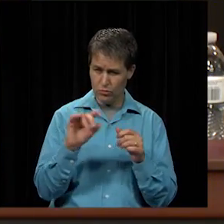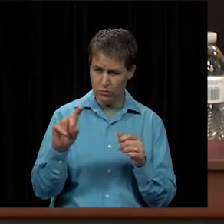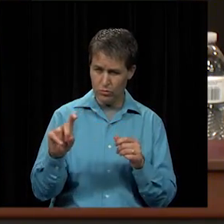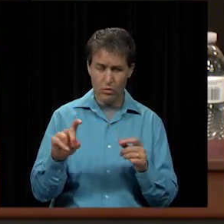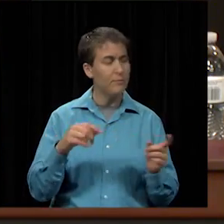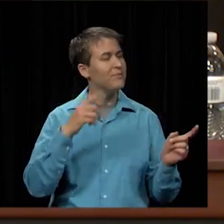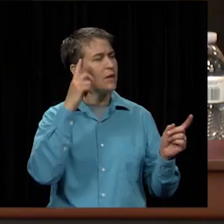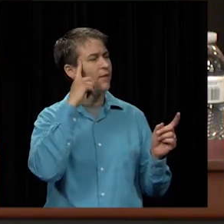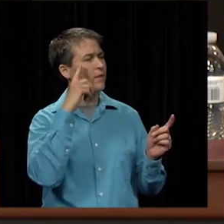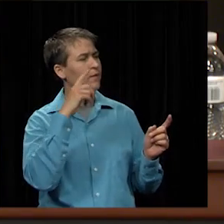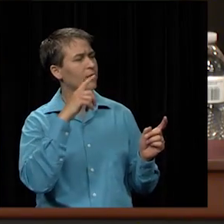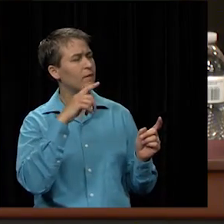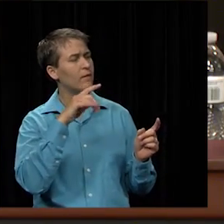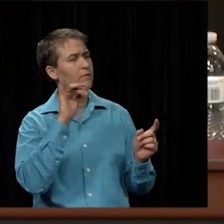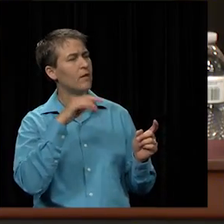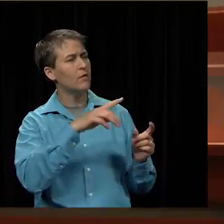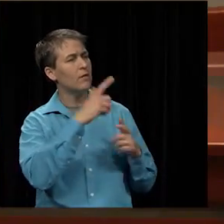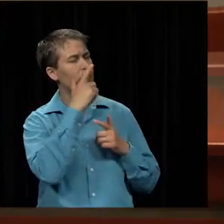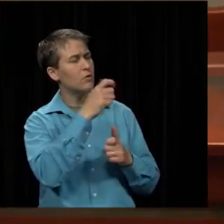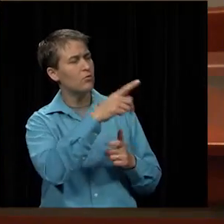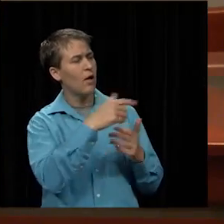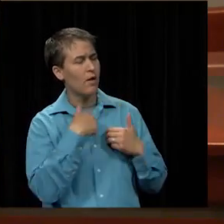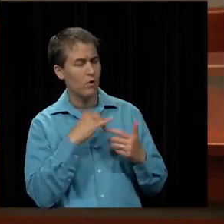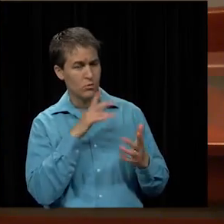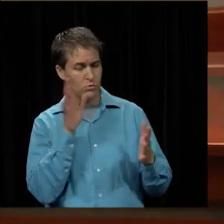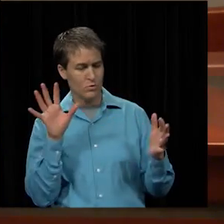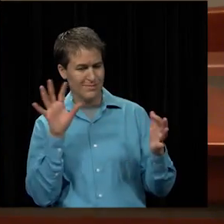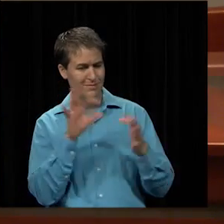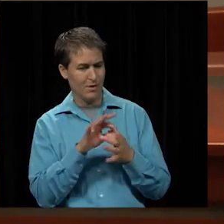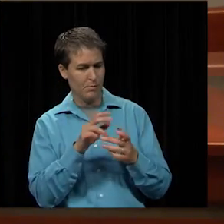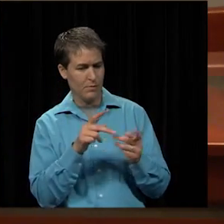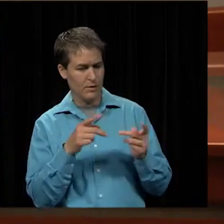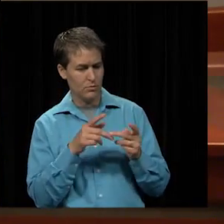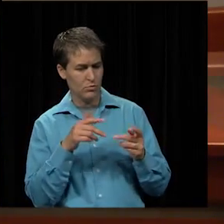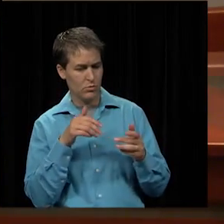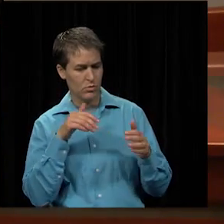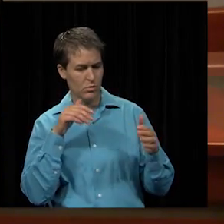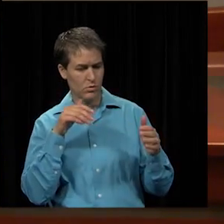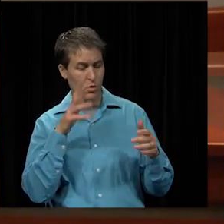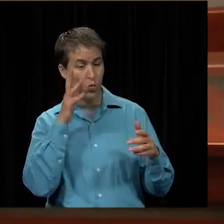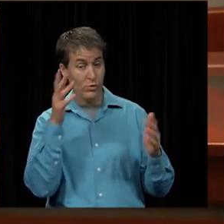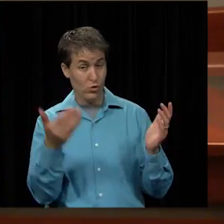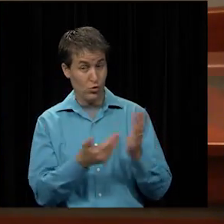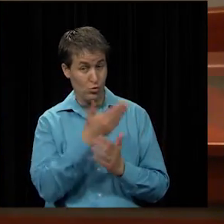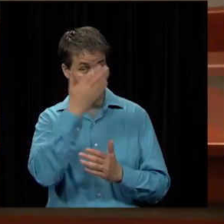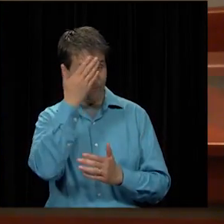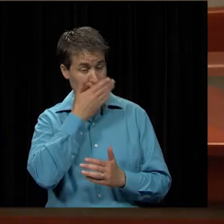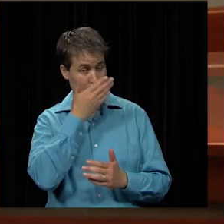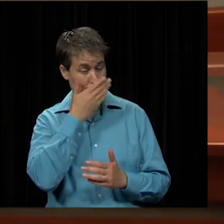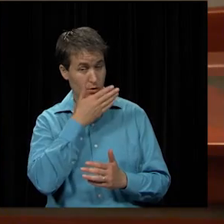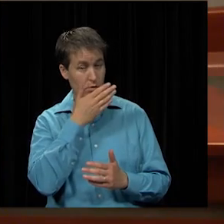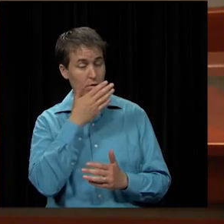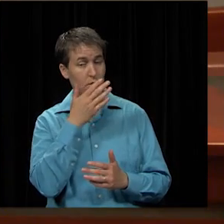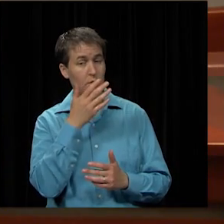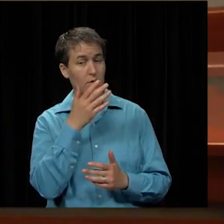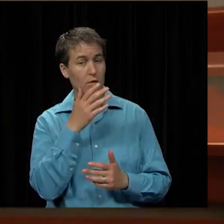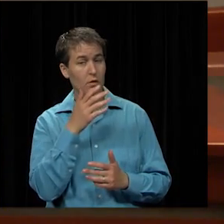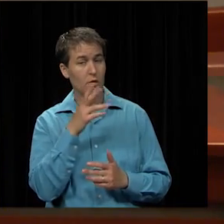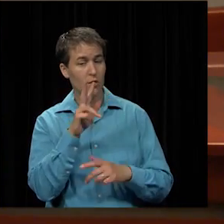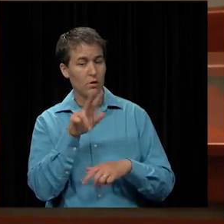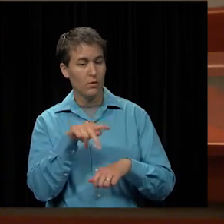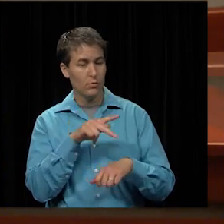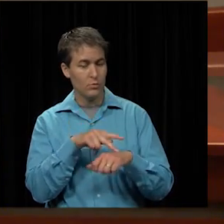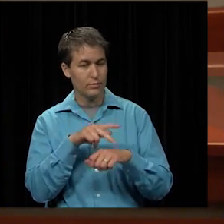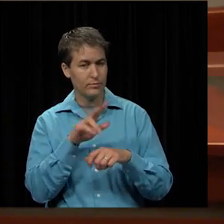I think the interest that you had also, if we tie on a place where you come in on what's going to be the new front side, the administration